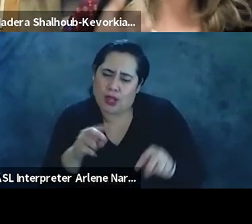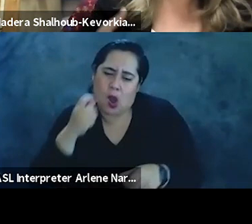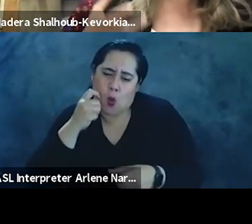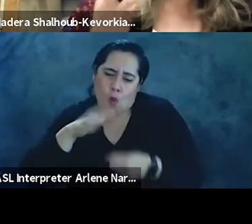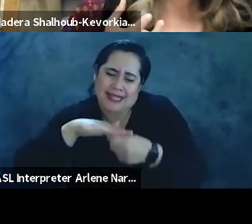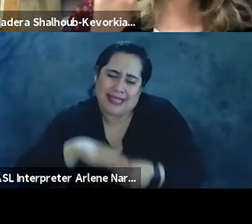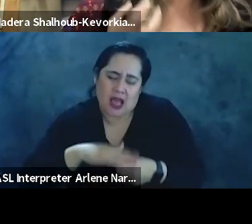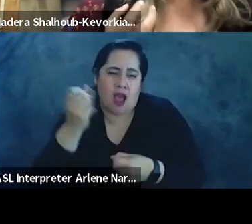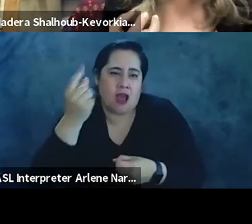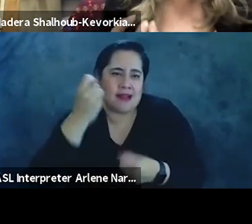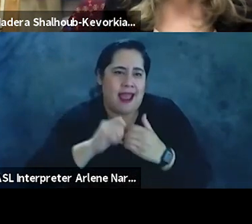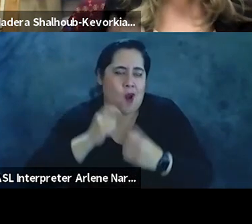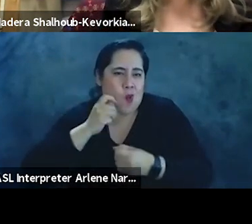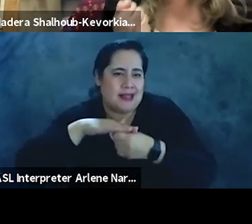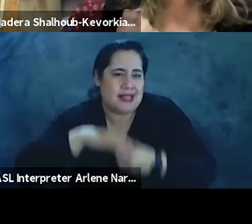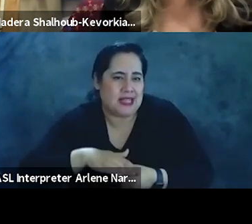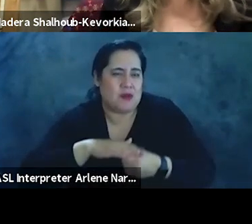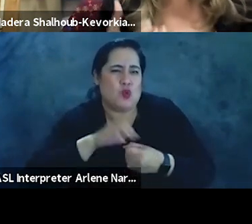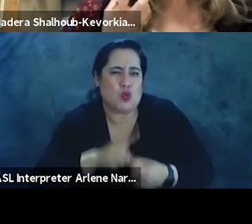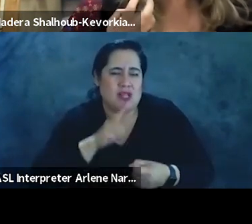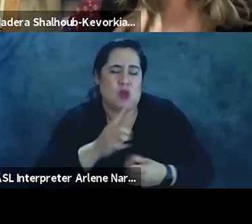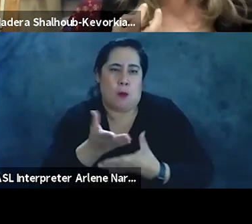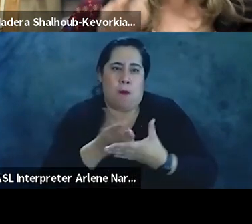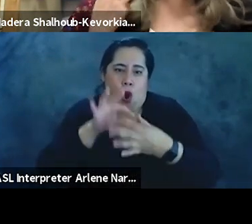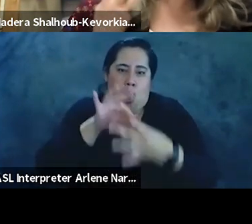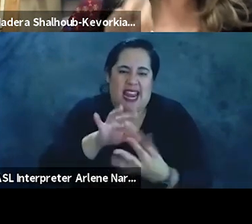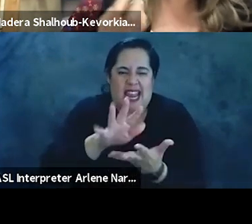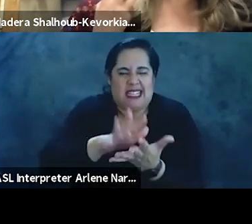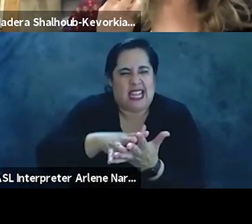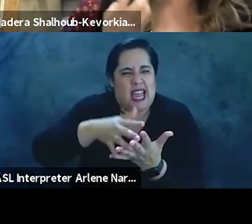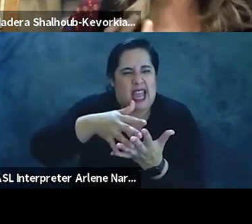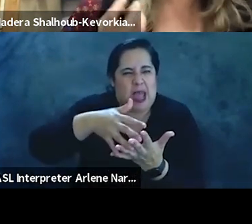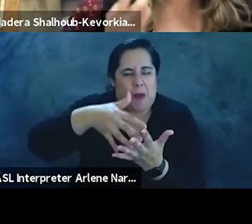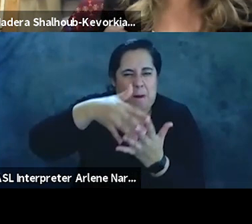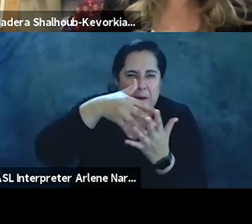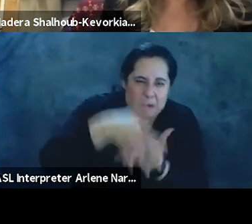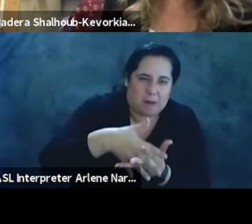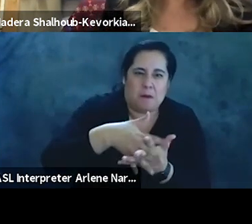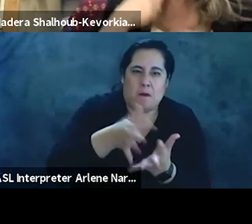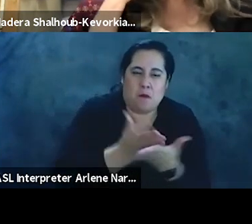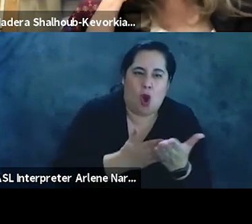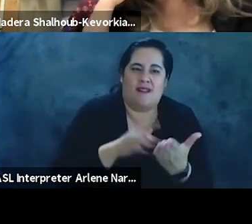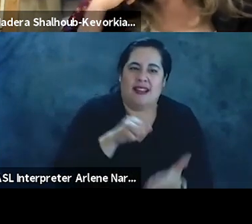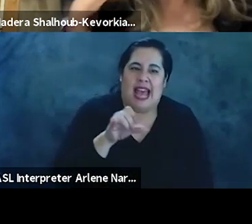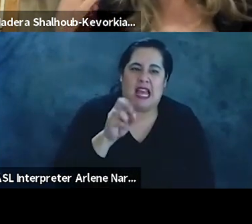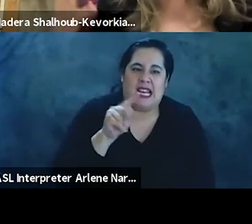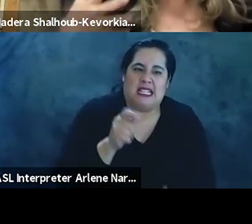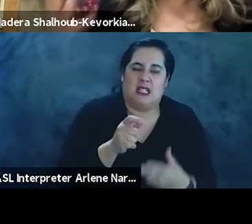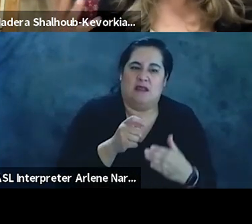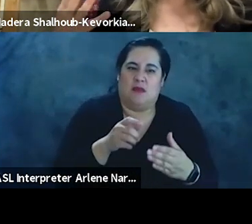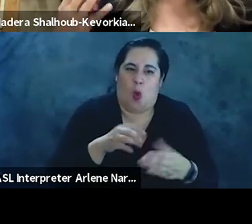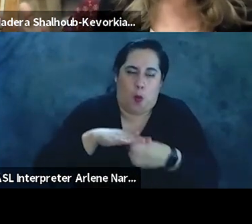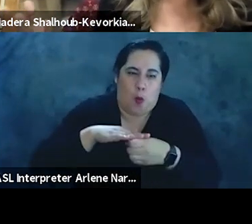understanding how racism is really part embedded in the zionist machinery of oppression and when i